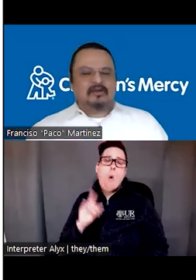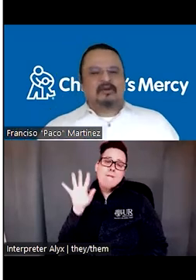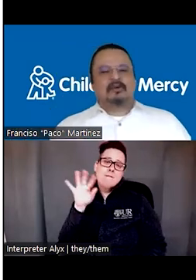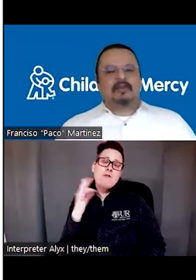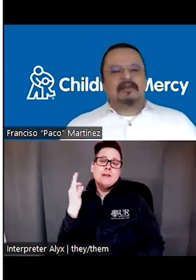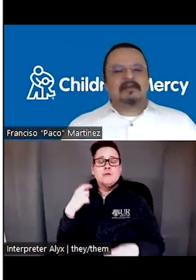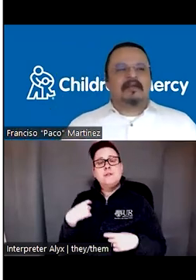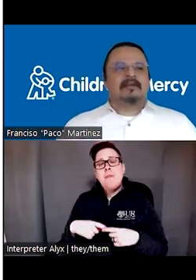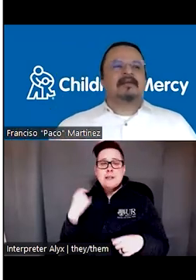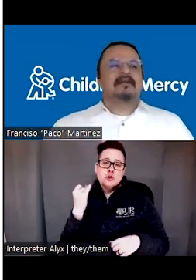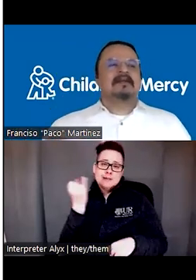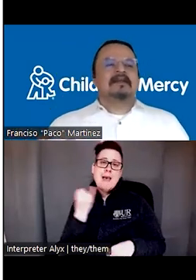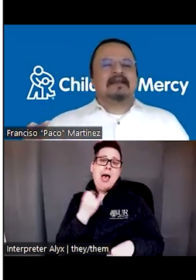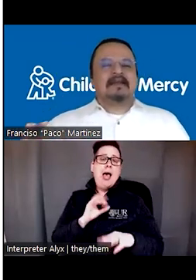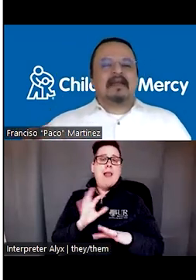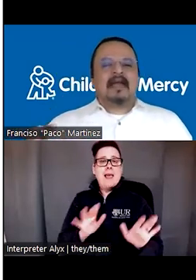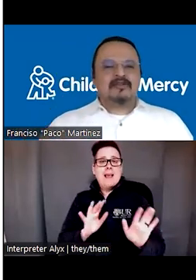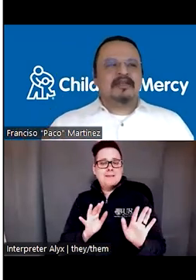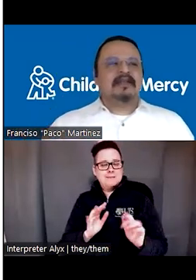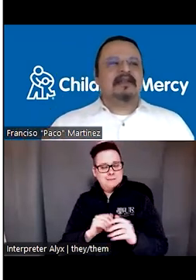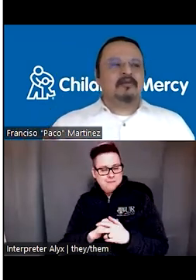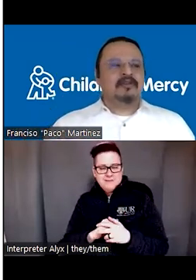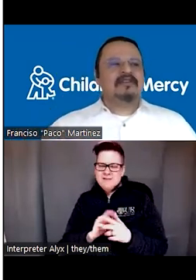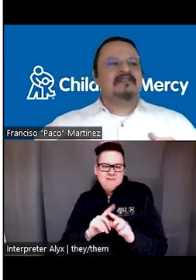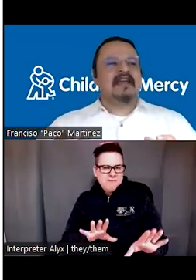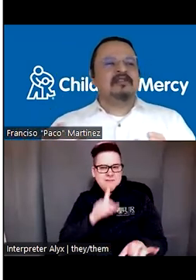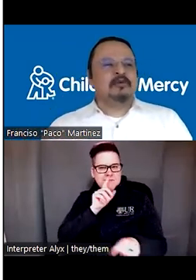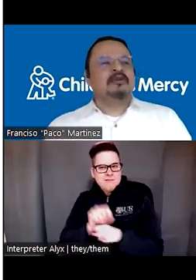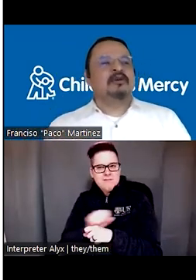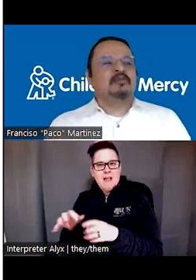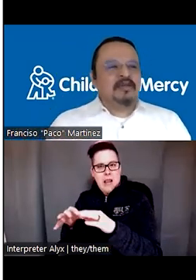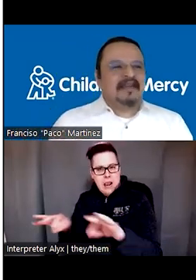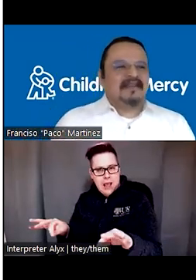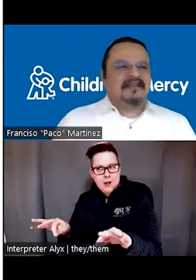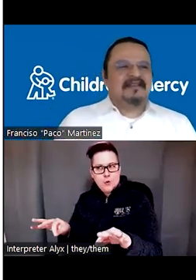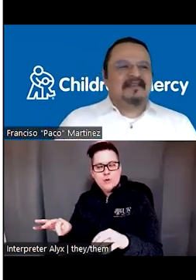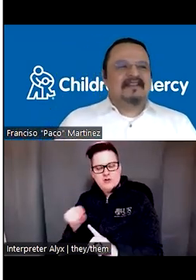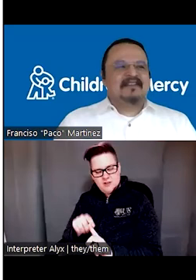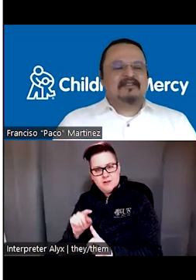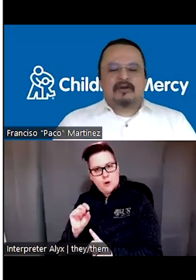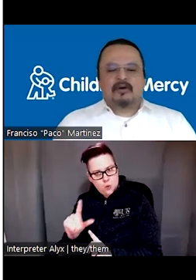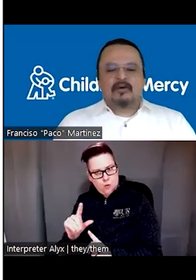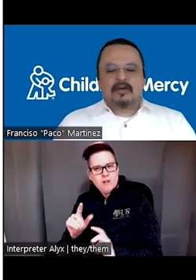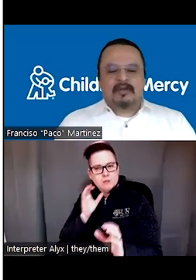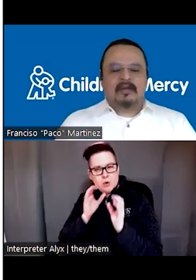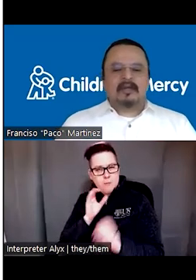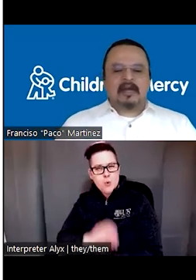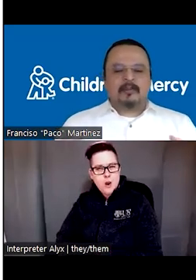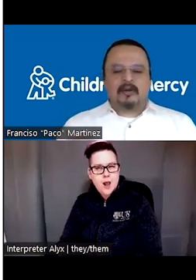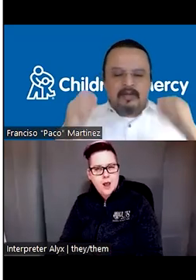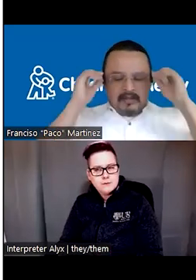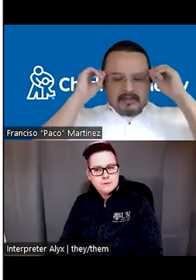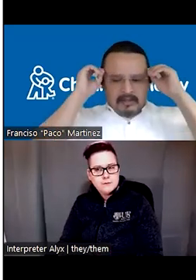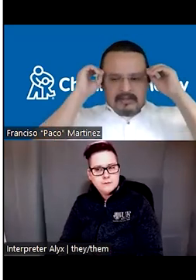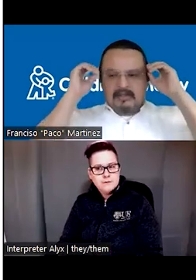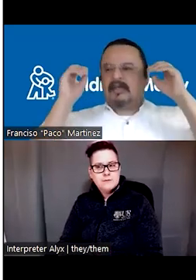So, but, but actually language is a tool to communicate. So, uh, in our